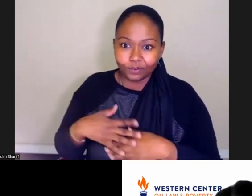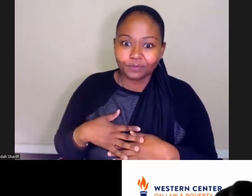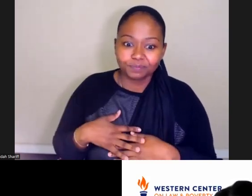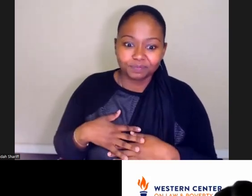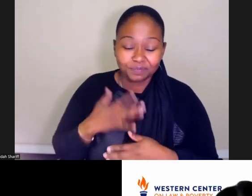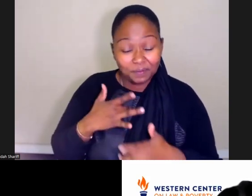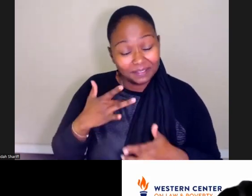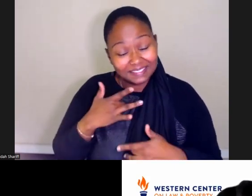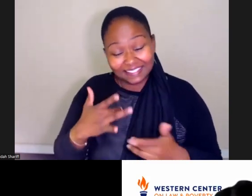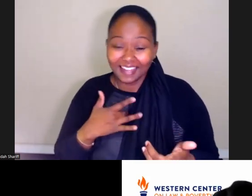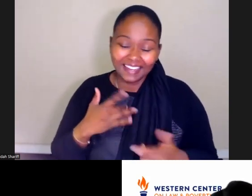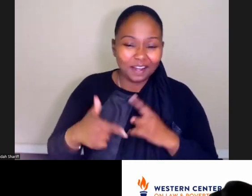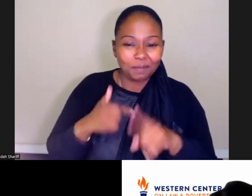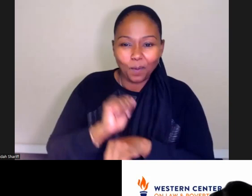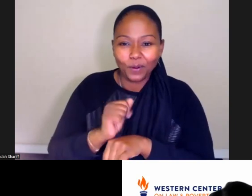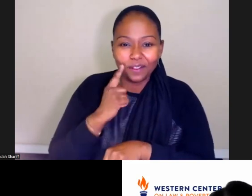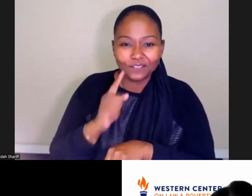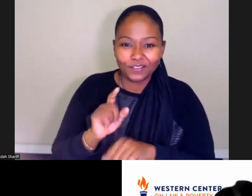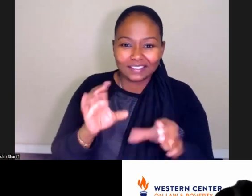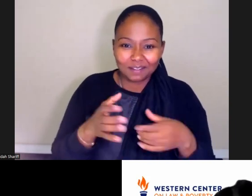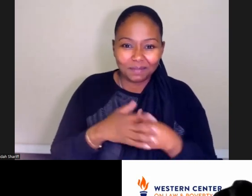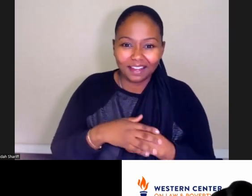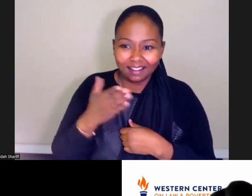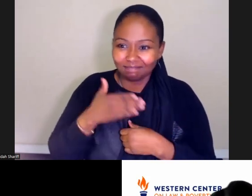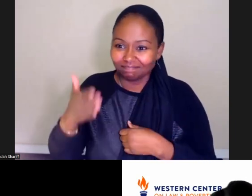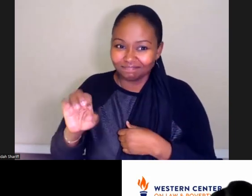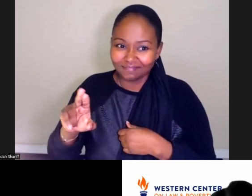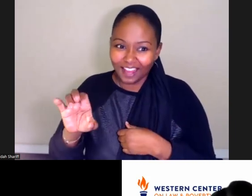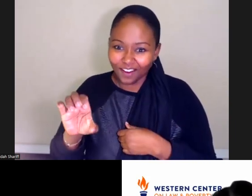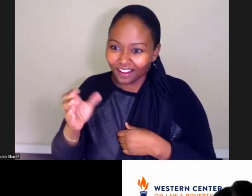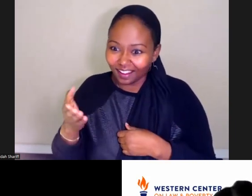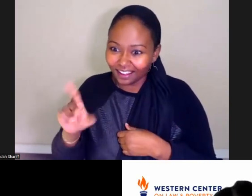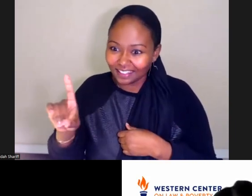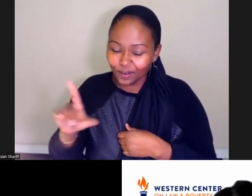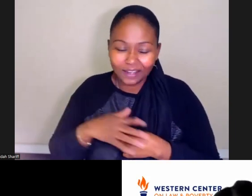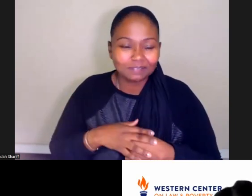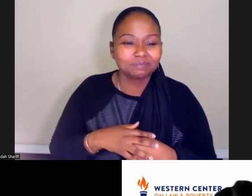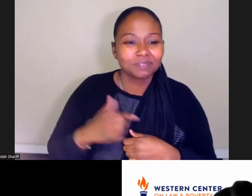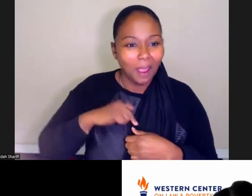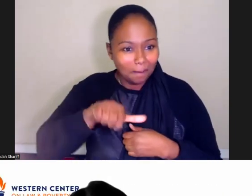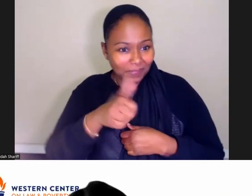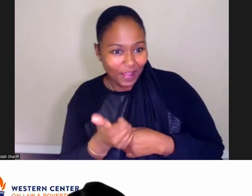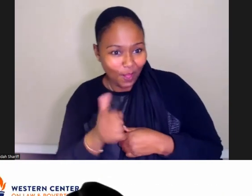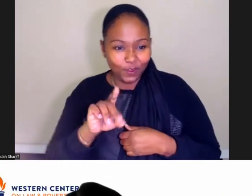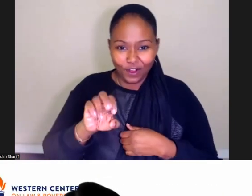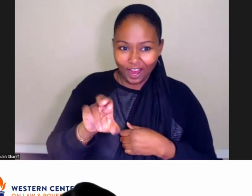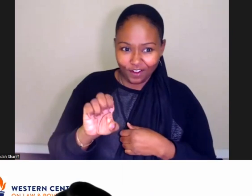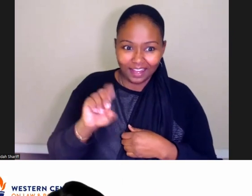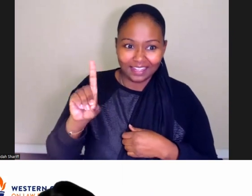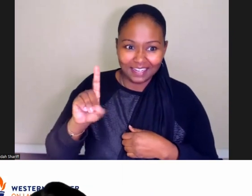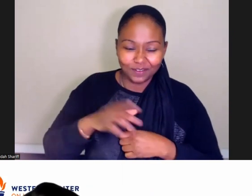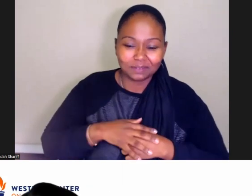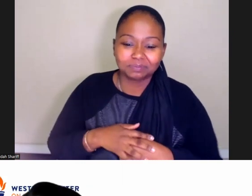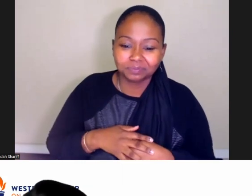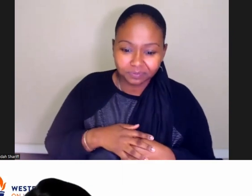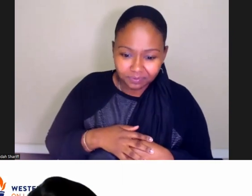pass it to, I think, Eric Doughty. Hi, everyone. The other Eric on the committee. Eric Doughty. I'm the vice president